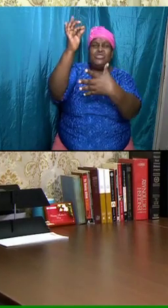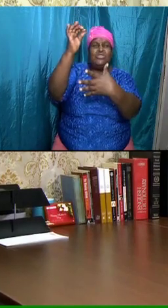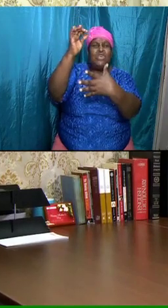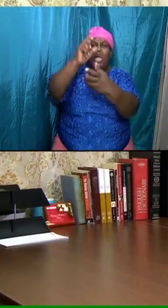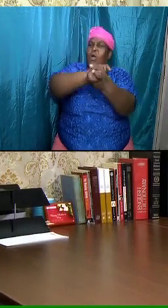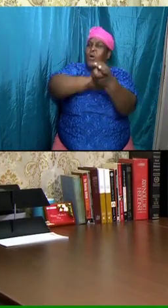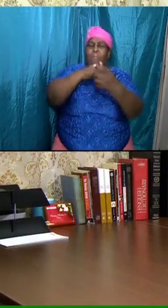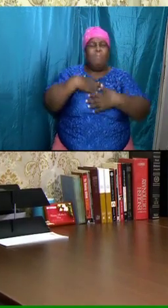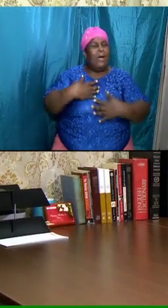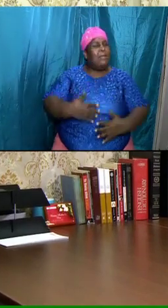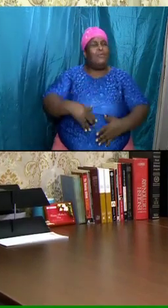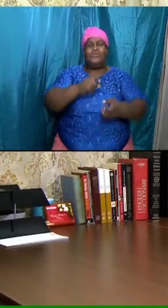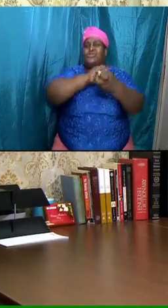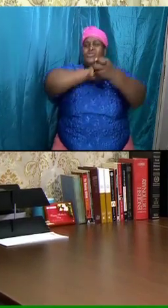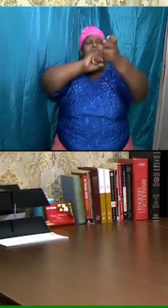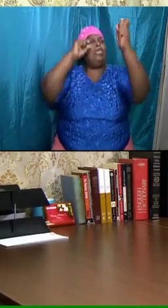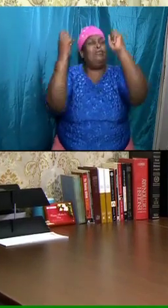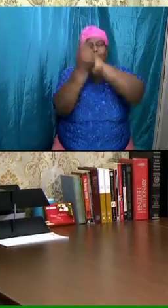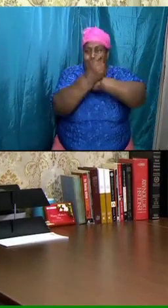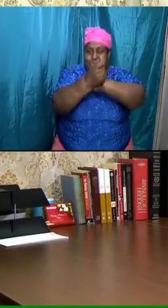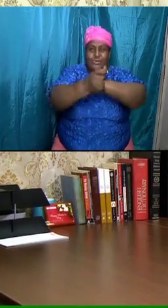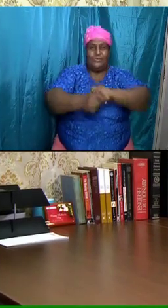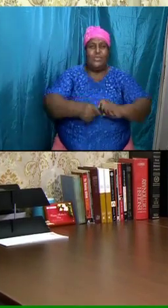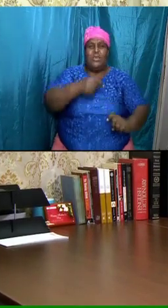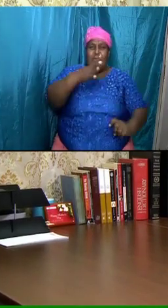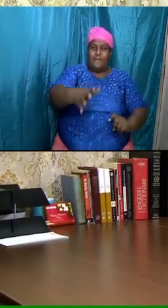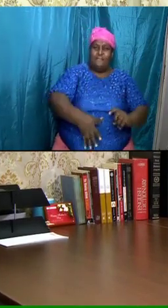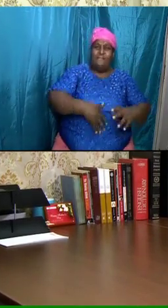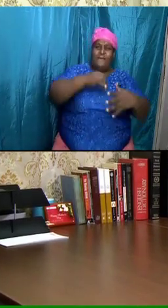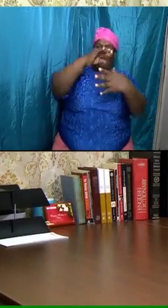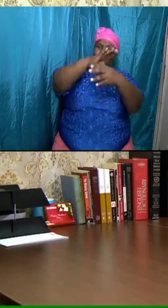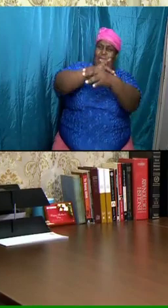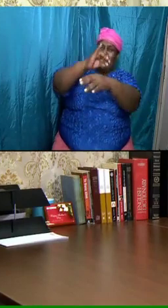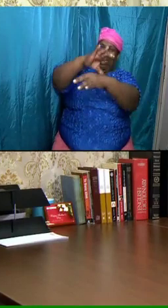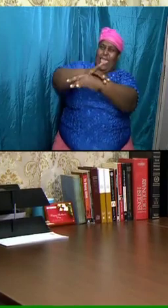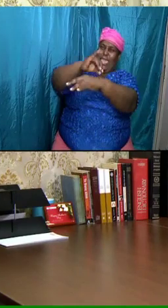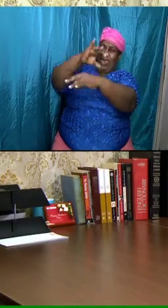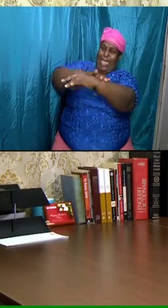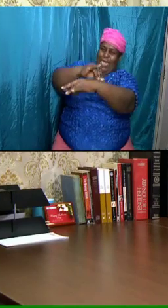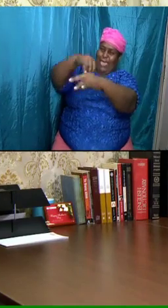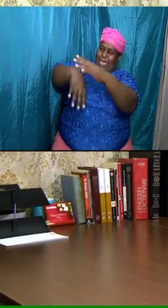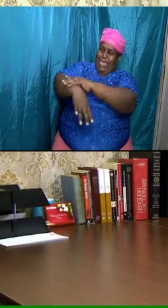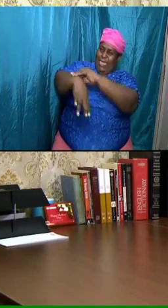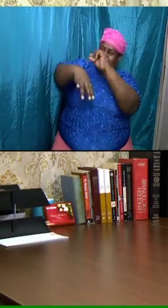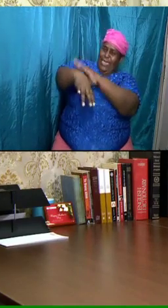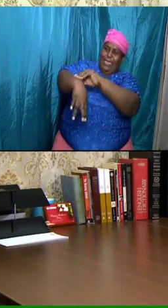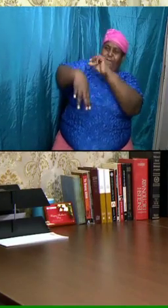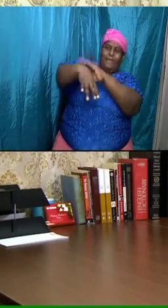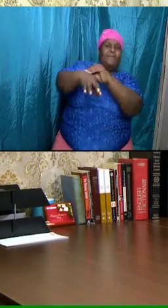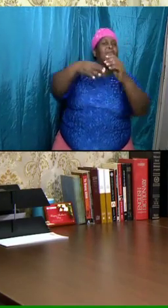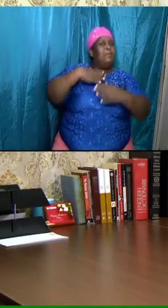transformation yeah we are going to be able to feel the body can we recall that when Jesus was resurrected